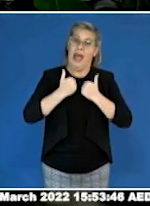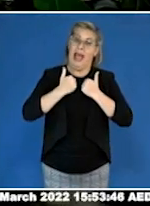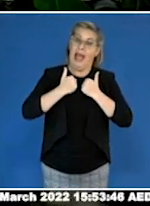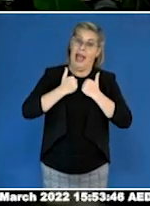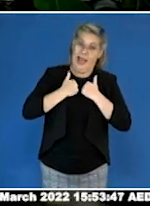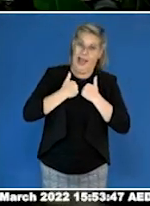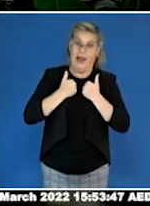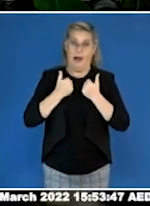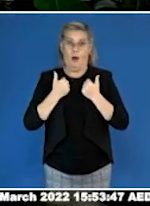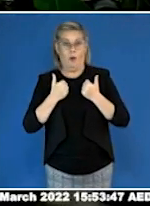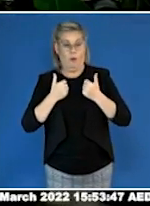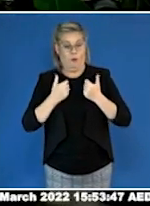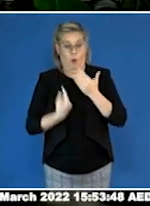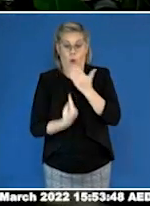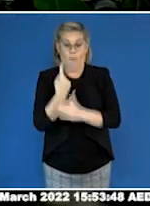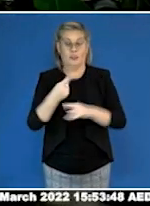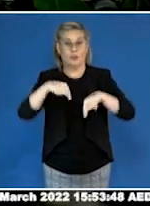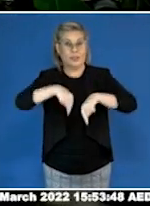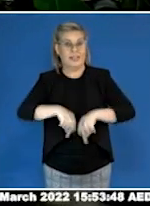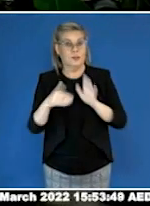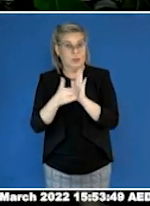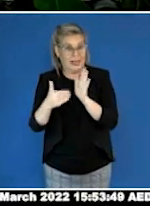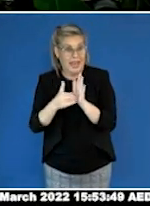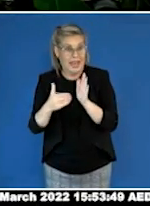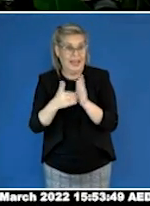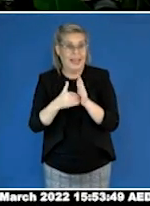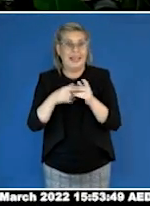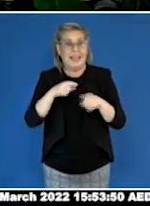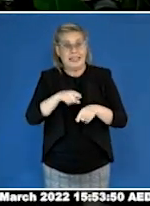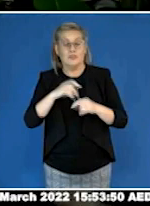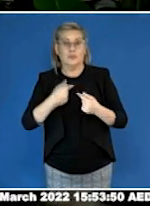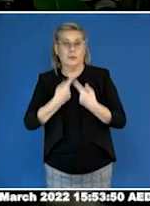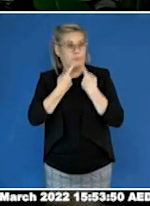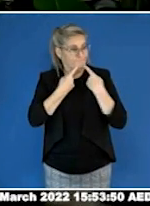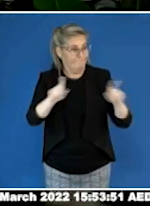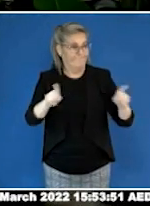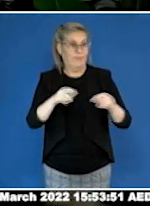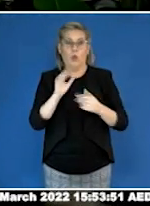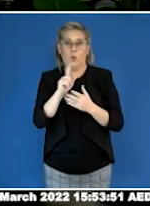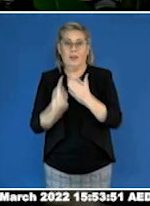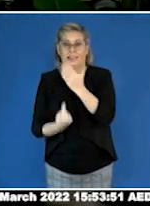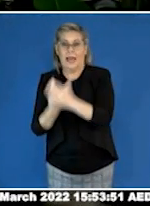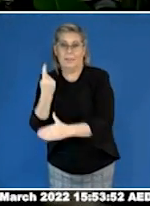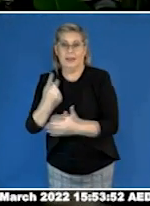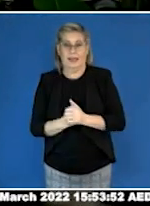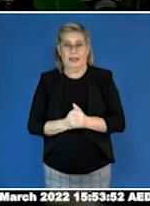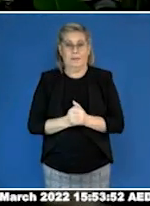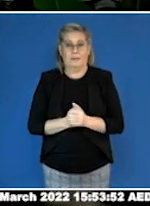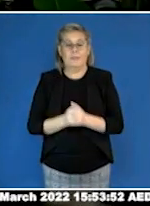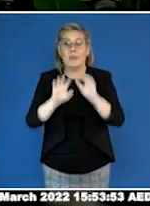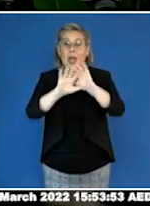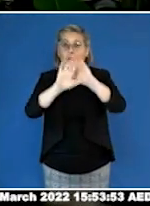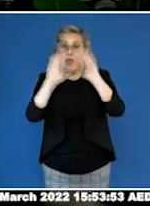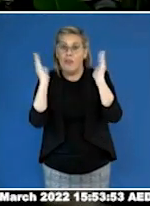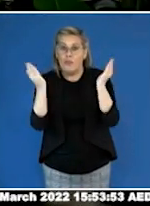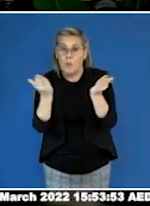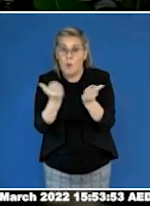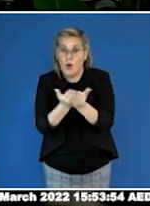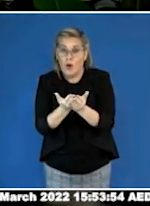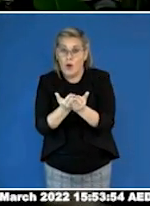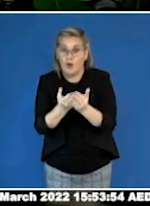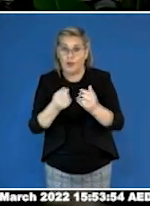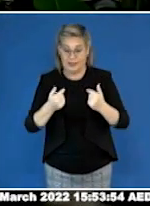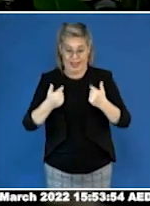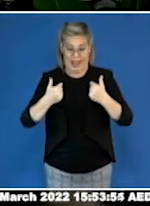is living in a world not designed for us, we are the neuro minority, so often the expectation is that we must